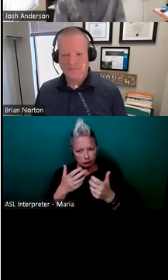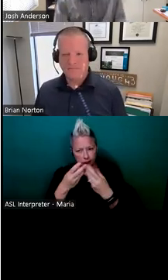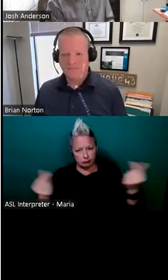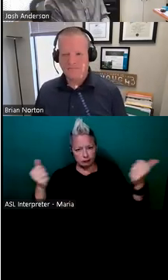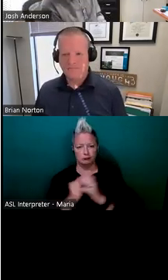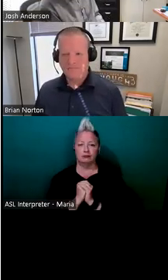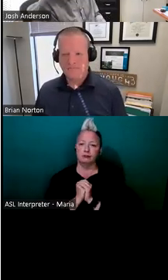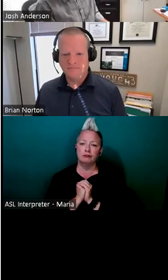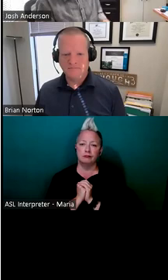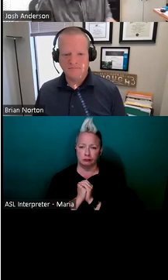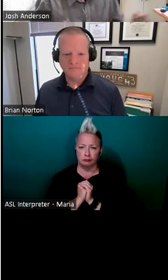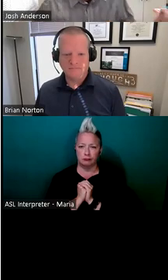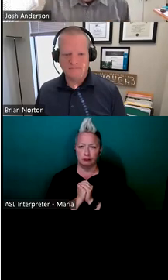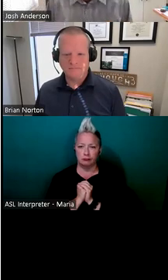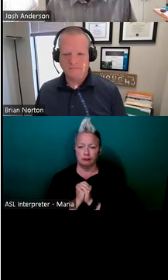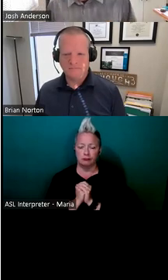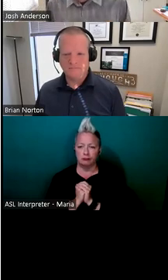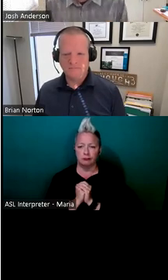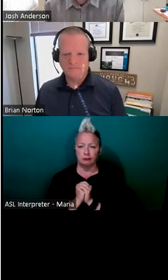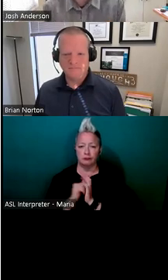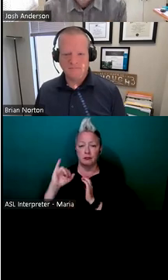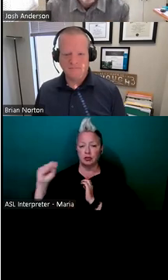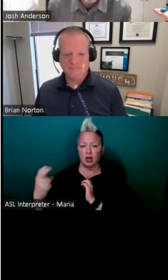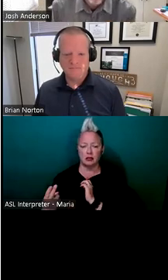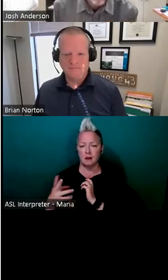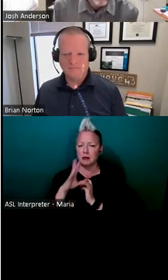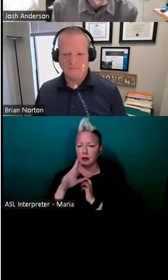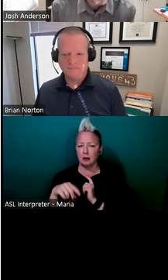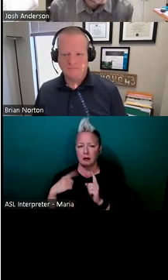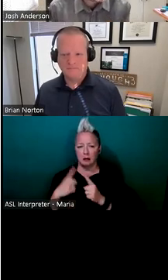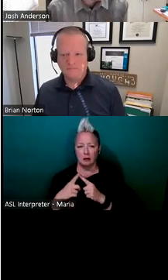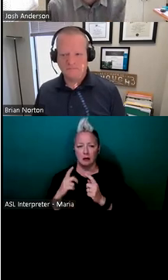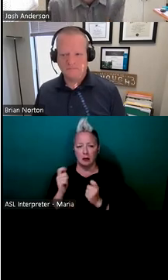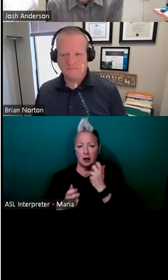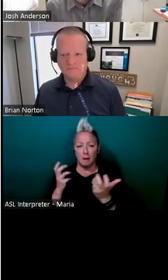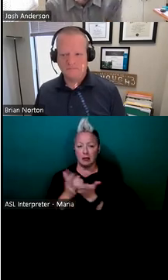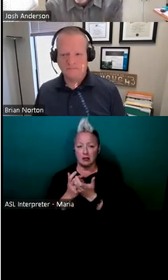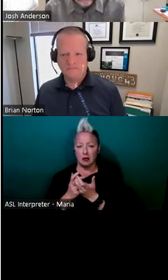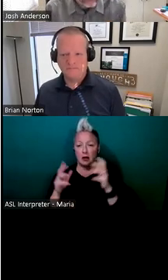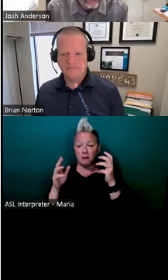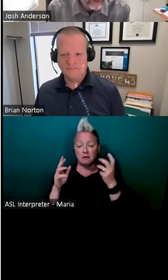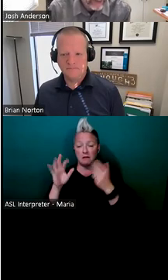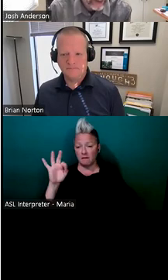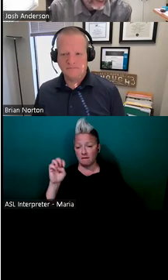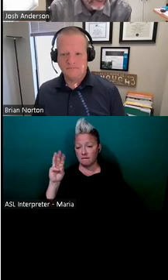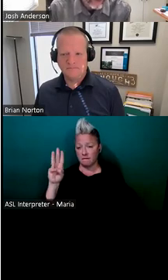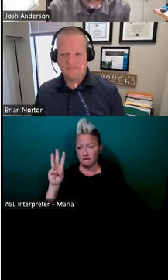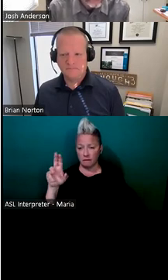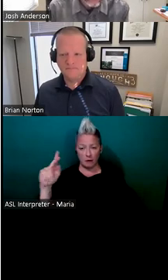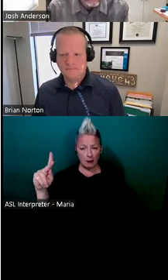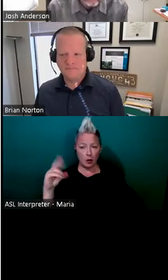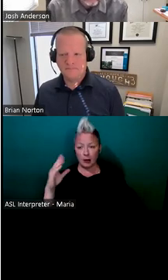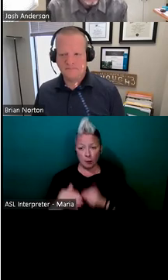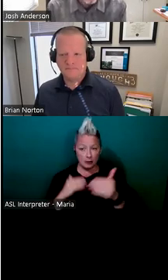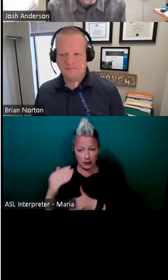I'm going talk about a little bit about just the kind of accommodation framework and process. So we've talked a lot about, uh, you know, why to do accommodations, maybe even